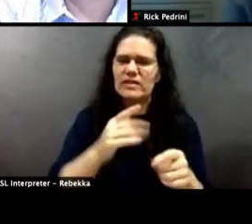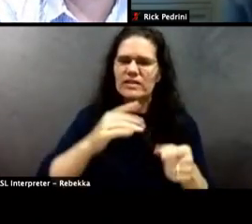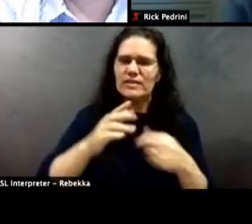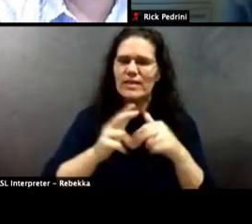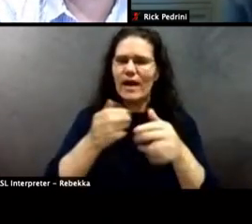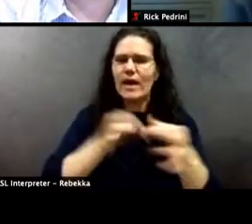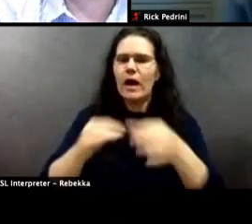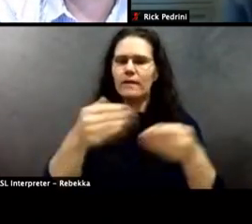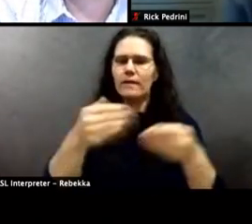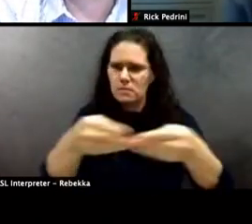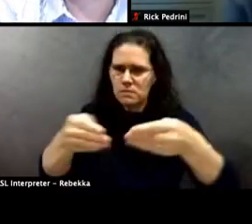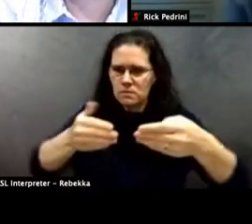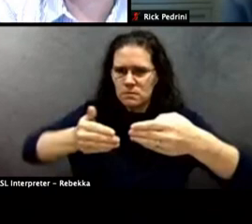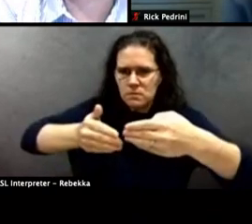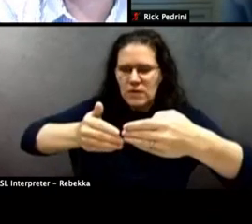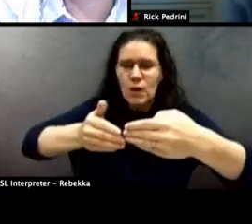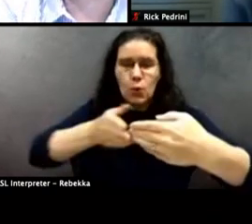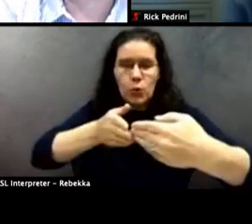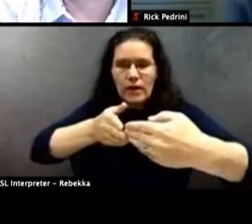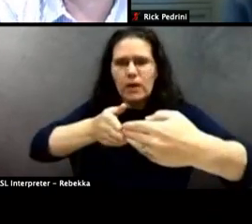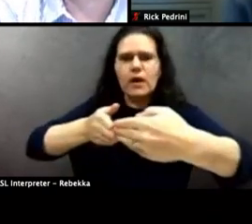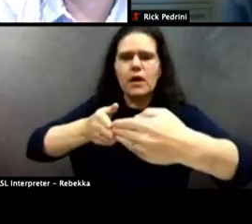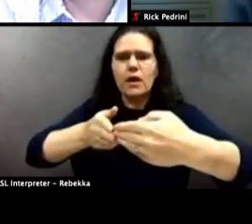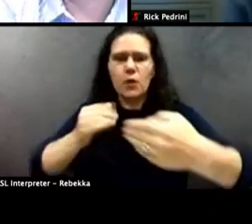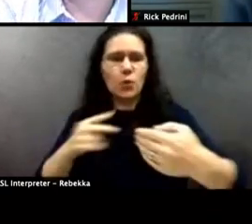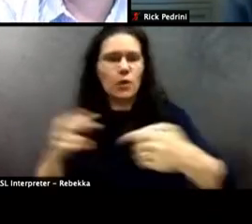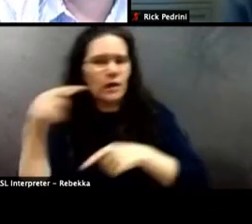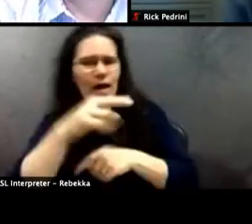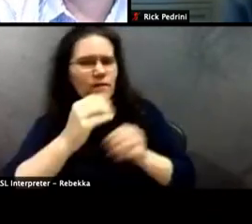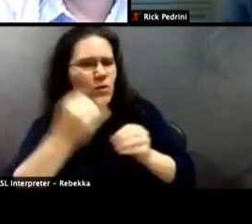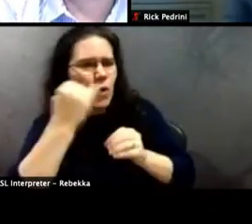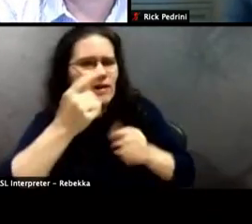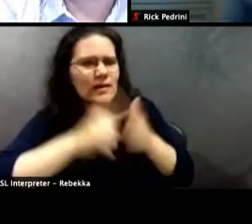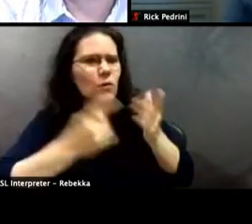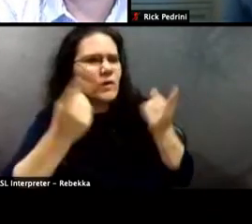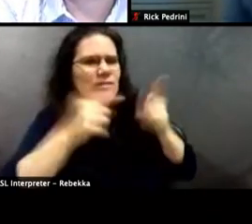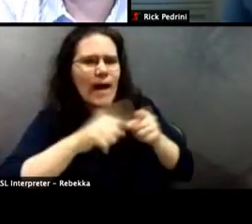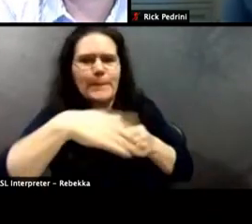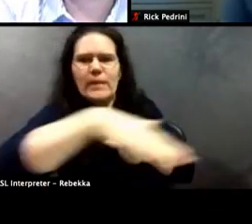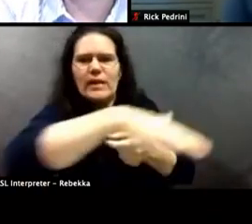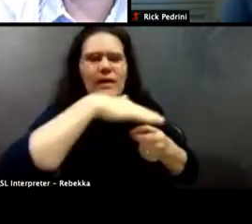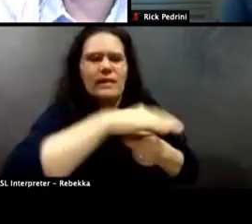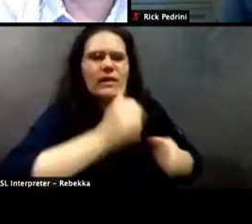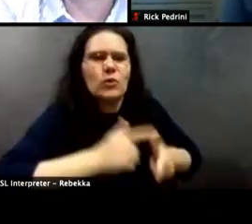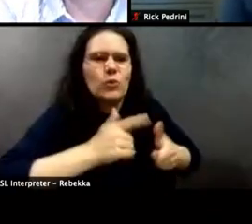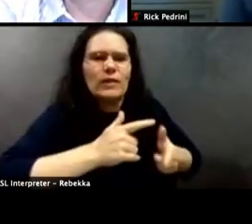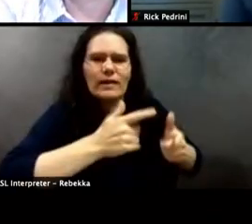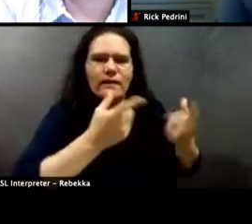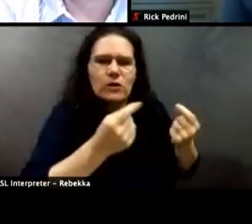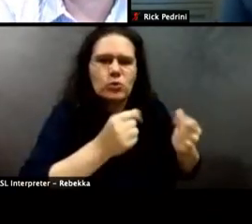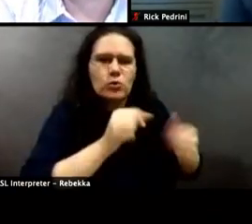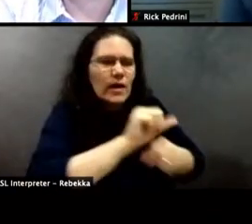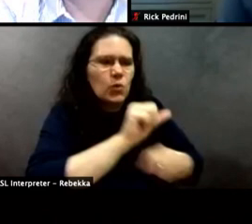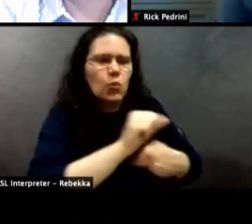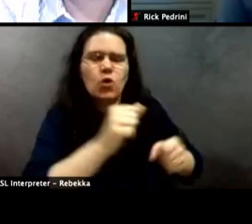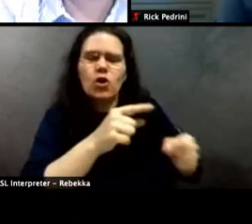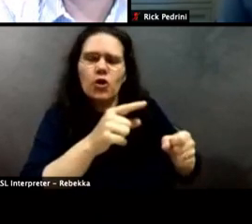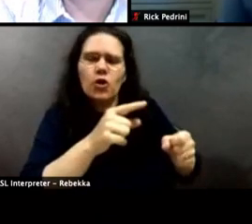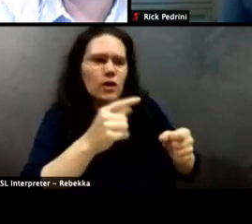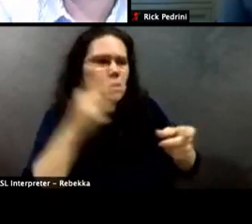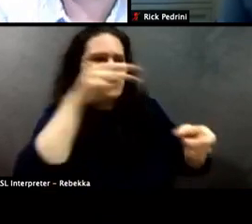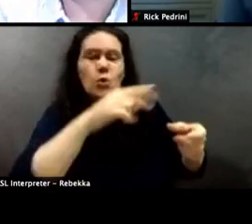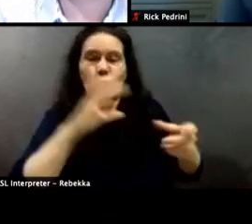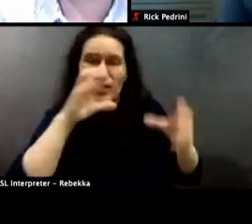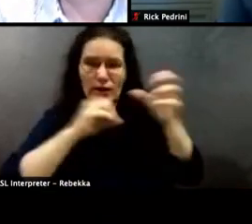would we assume? Because we don't have we don't have insight. We don't have a view into that space that you live and breathe every day, right inside inside the